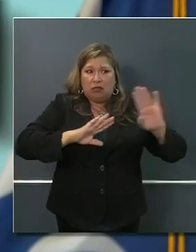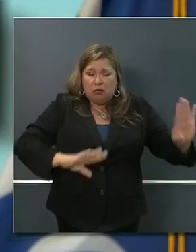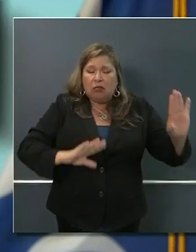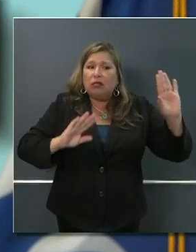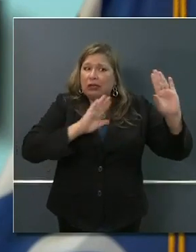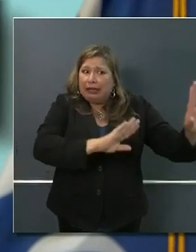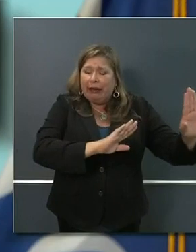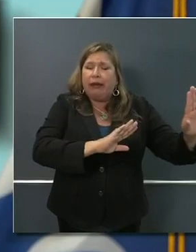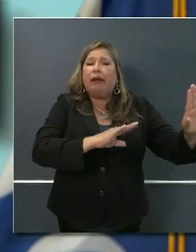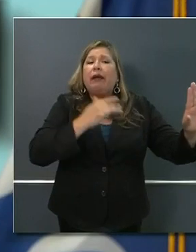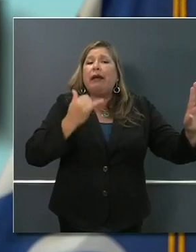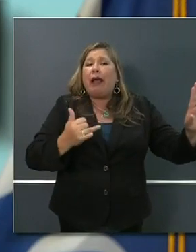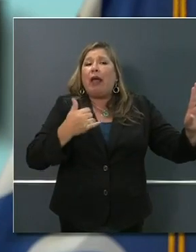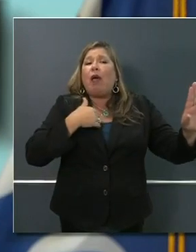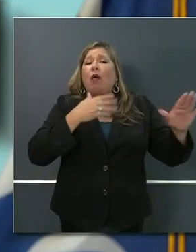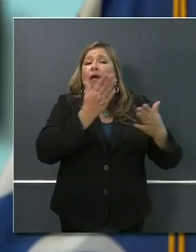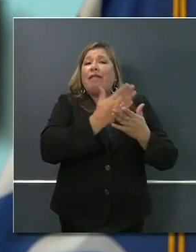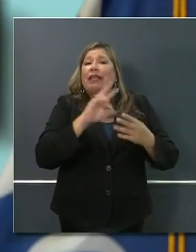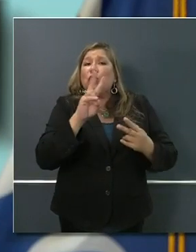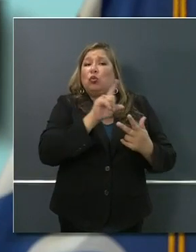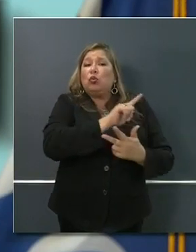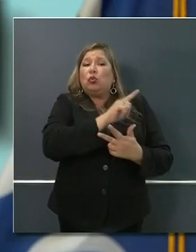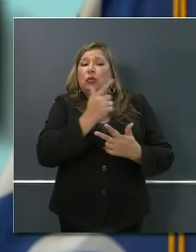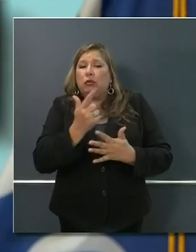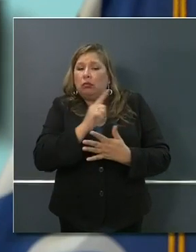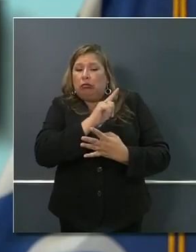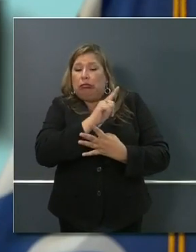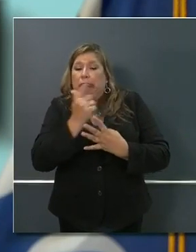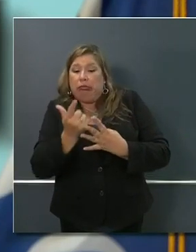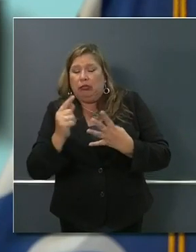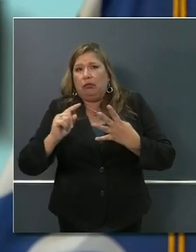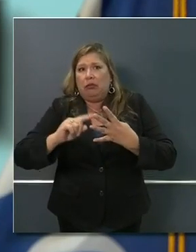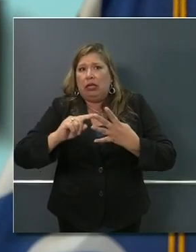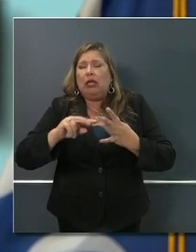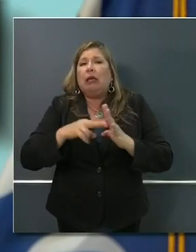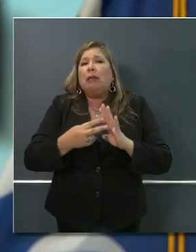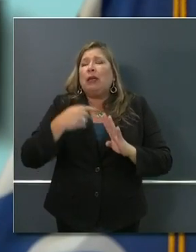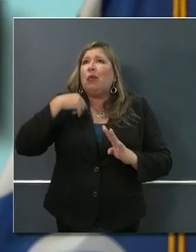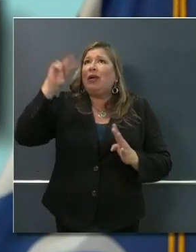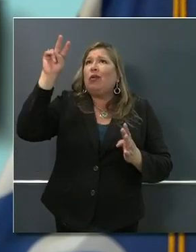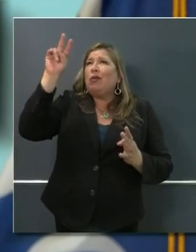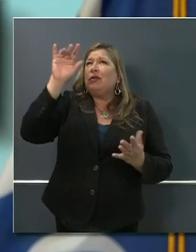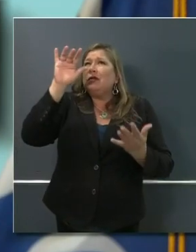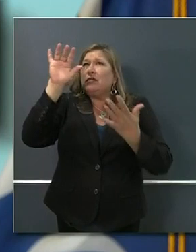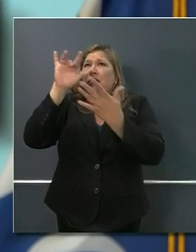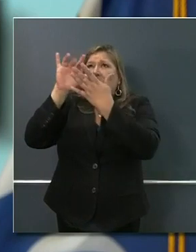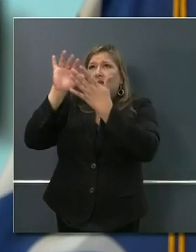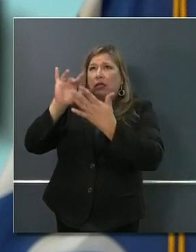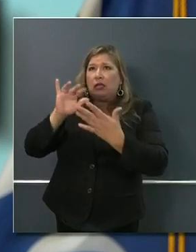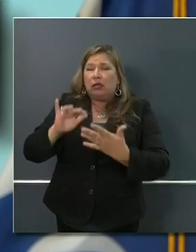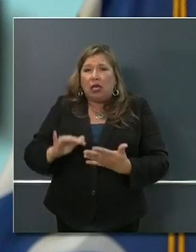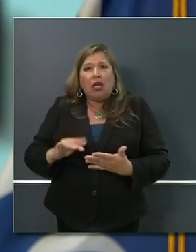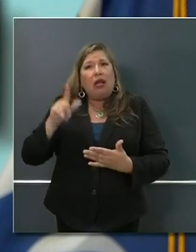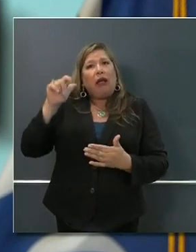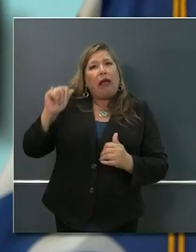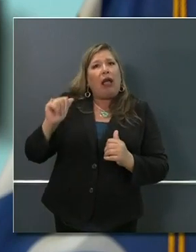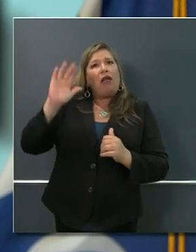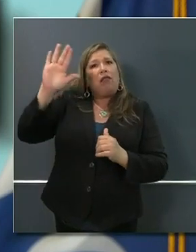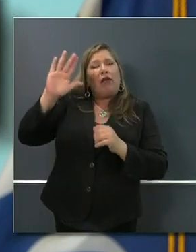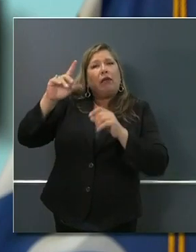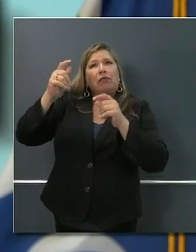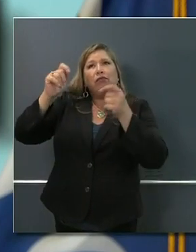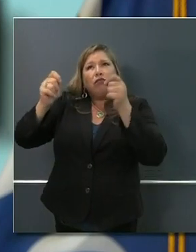variants along those lines. And we announced what we were looking for in that respect. But there is a fundamental predicate